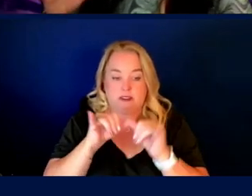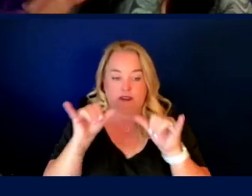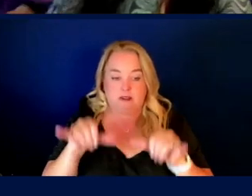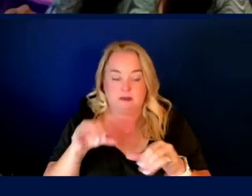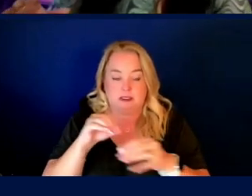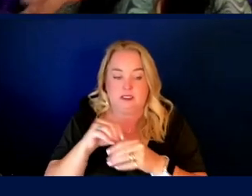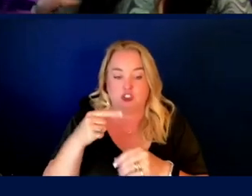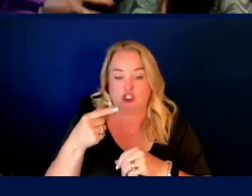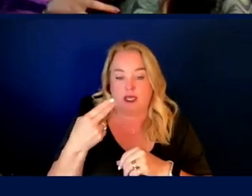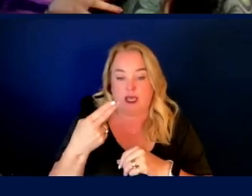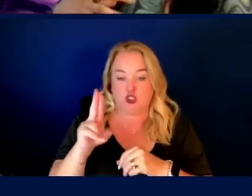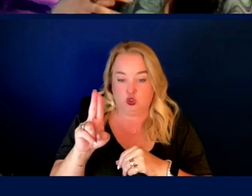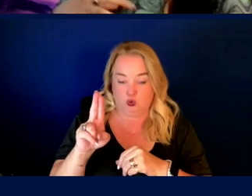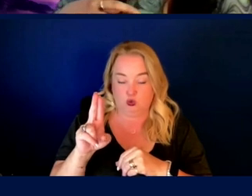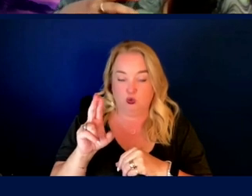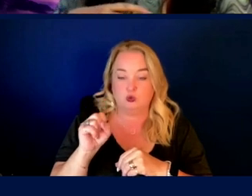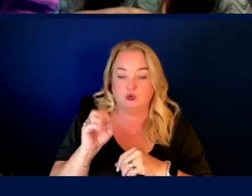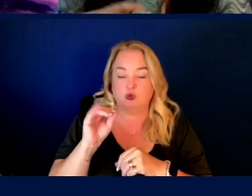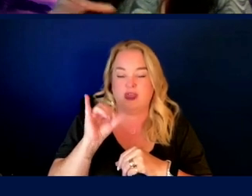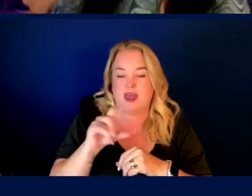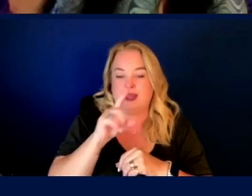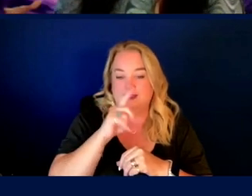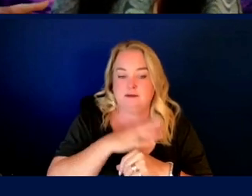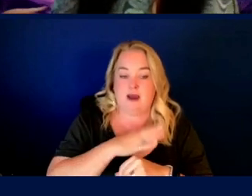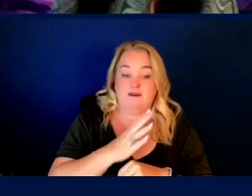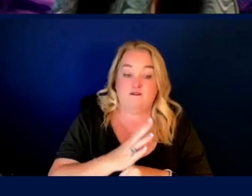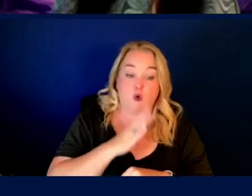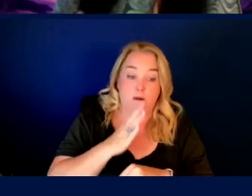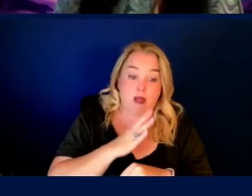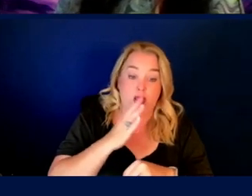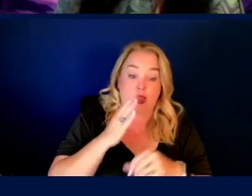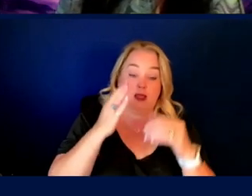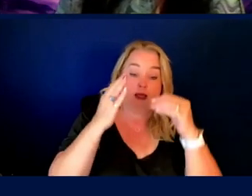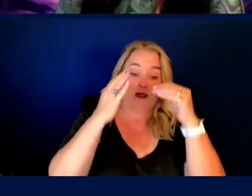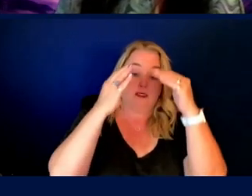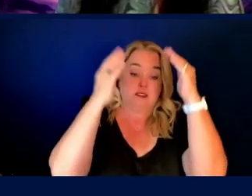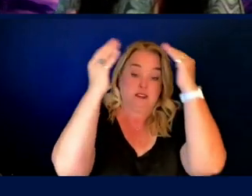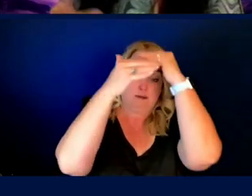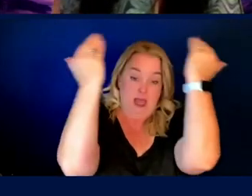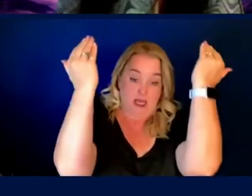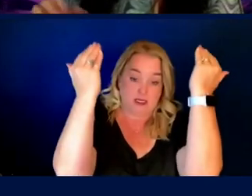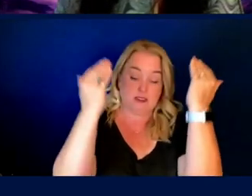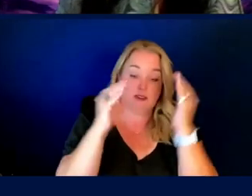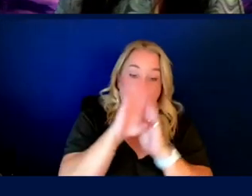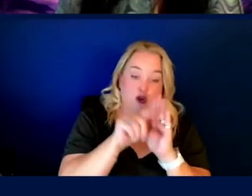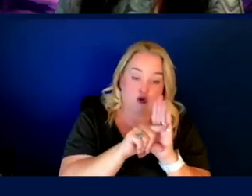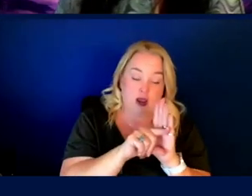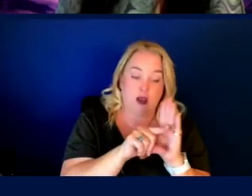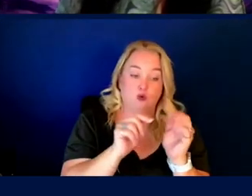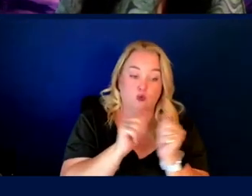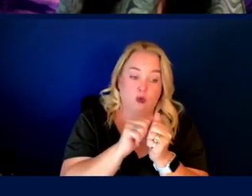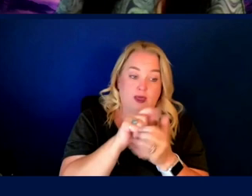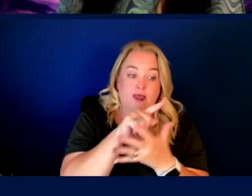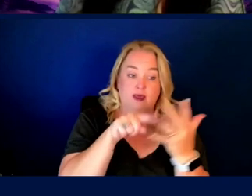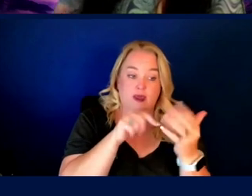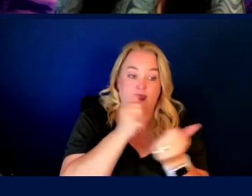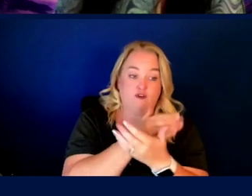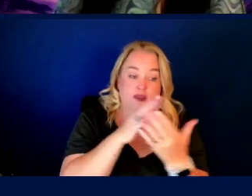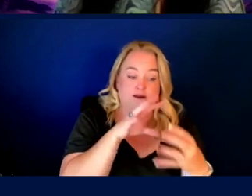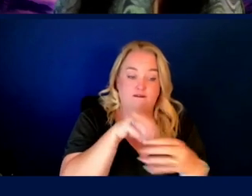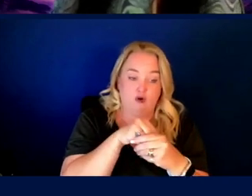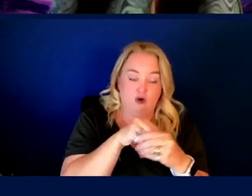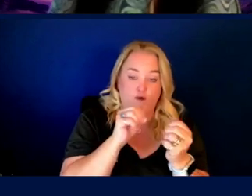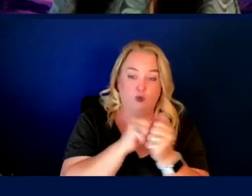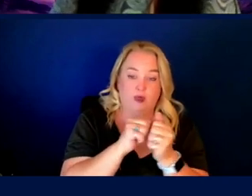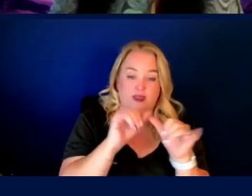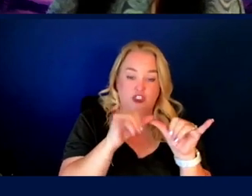like that as a, as a bridge between, you know, my formal space background with learning more about the intricacies of a human systems engineering,